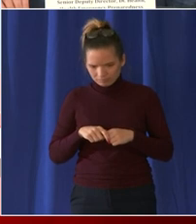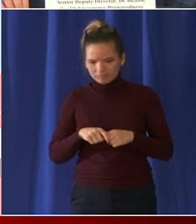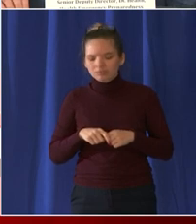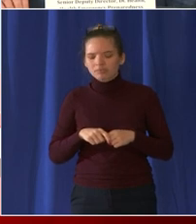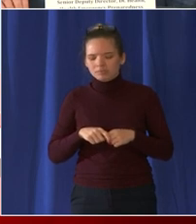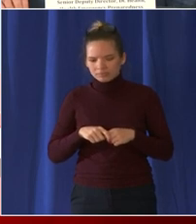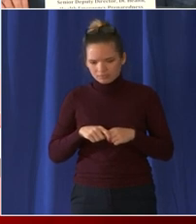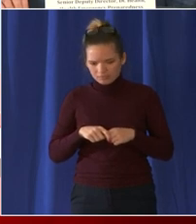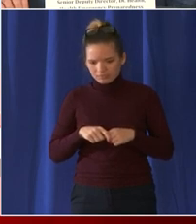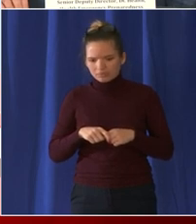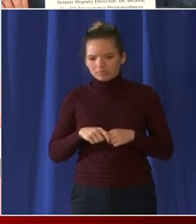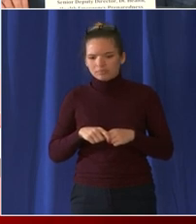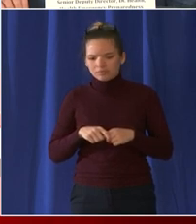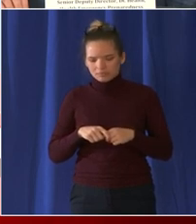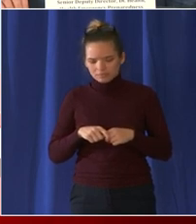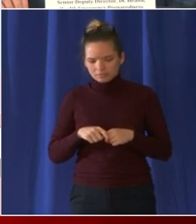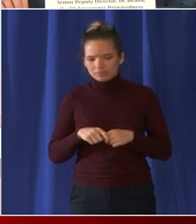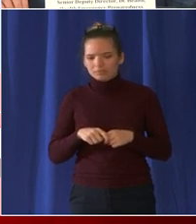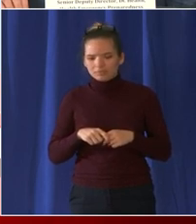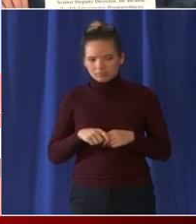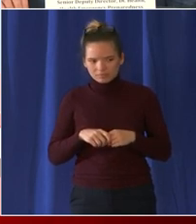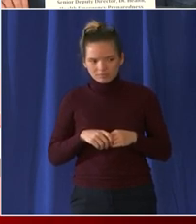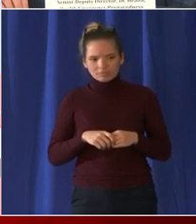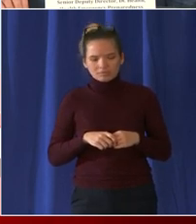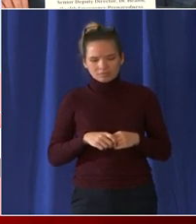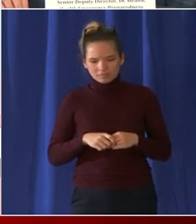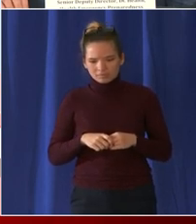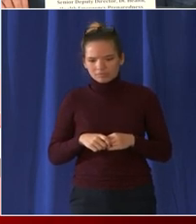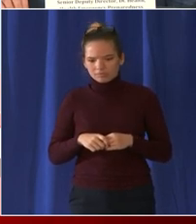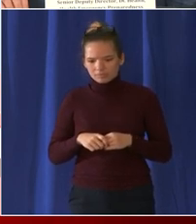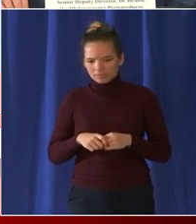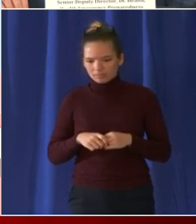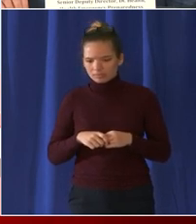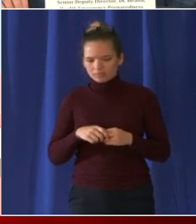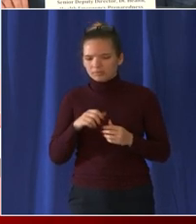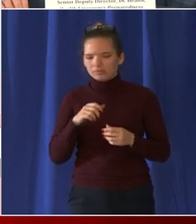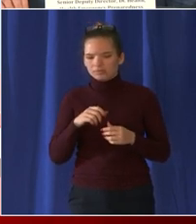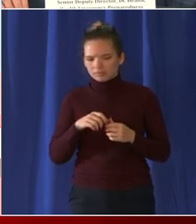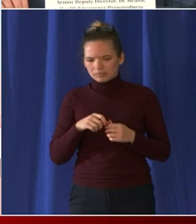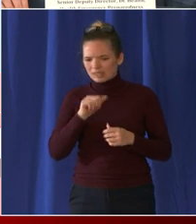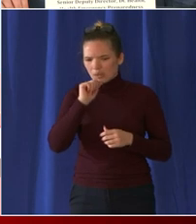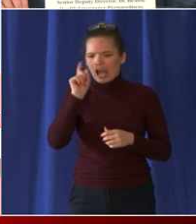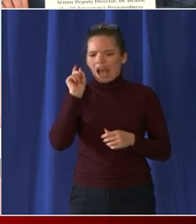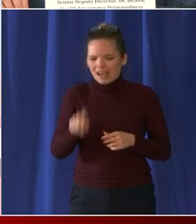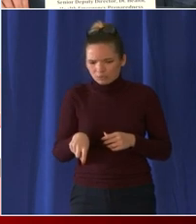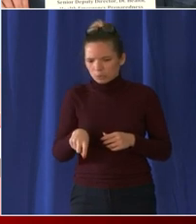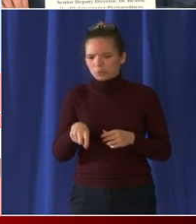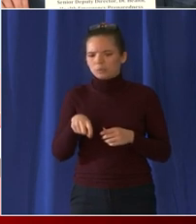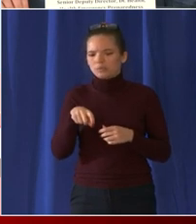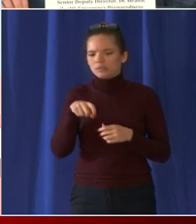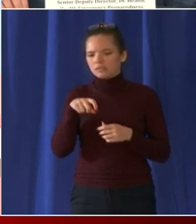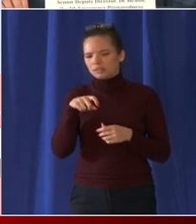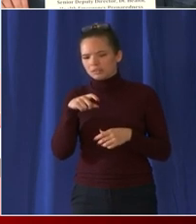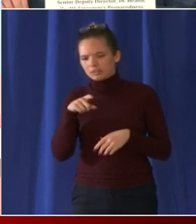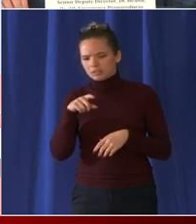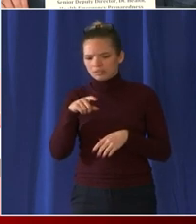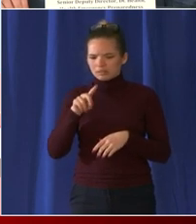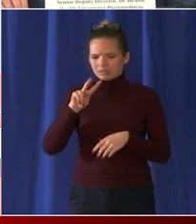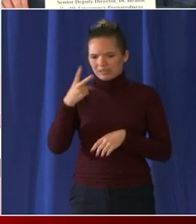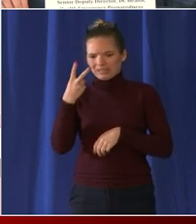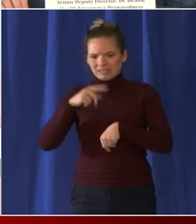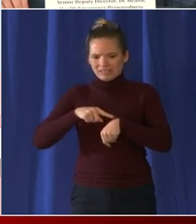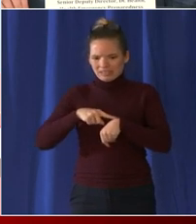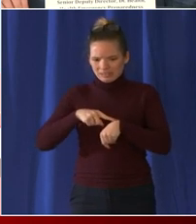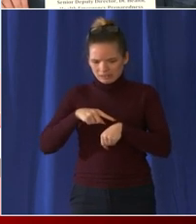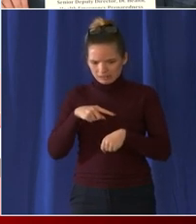there is no need to confirm a rapid antigen test if it tests positive and so if you see the two